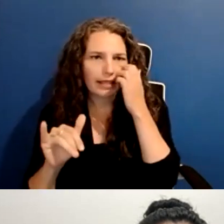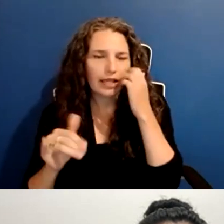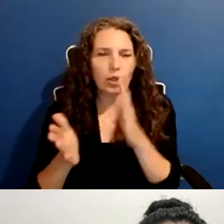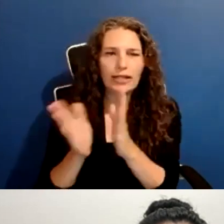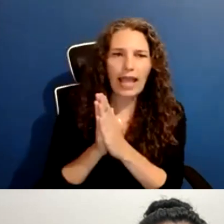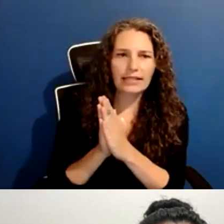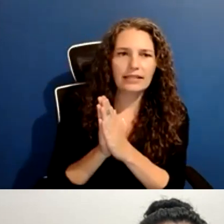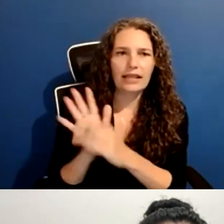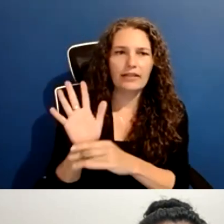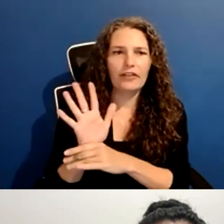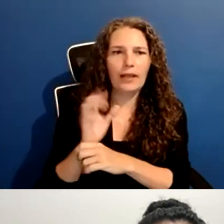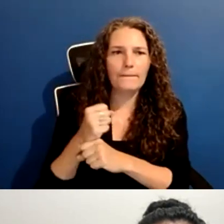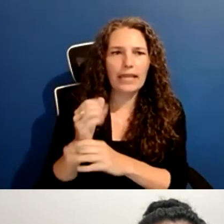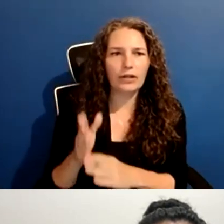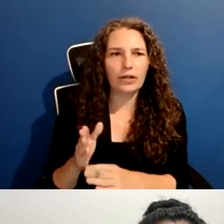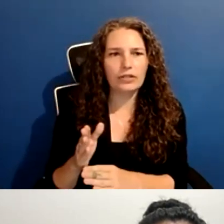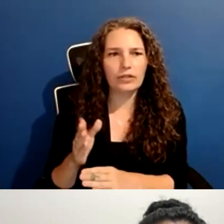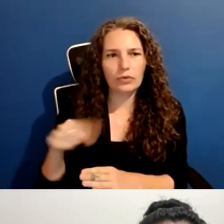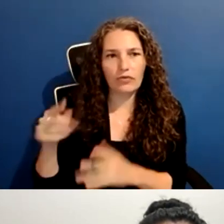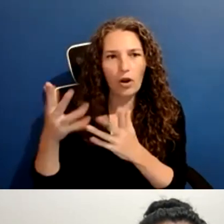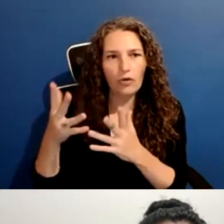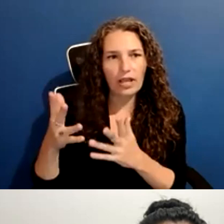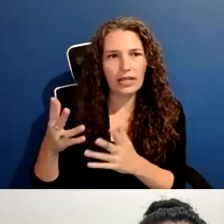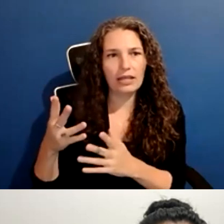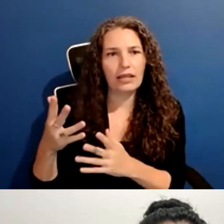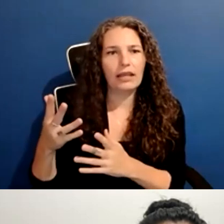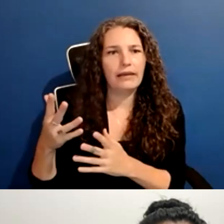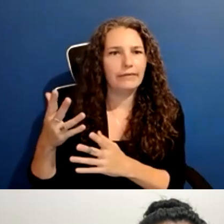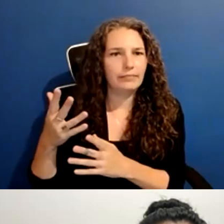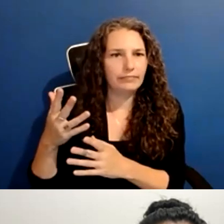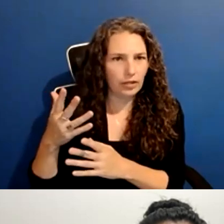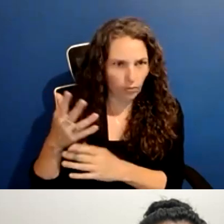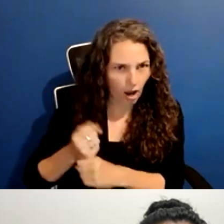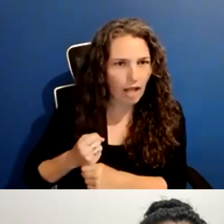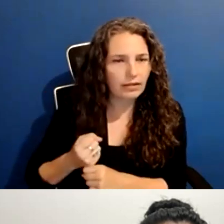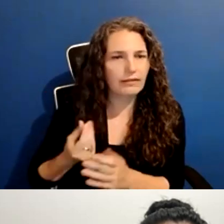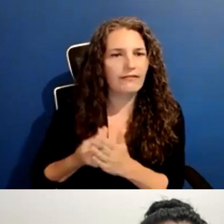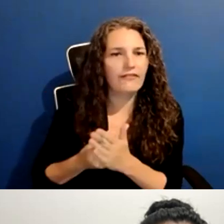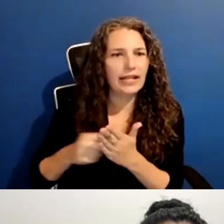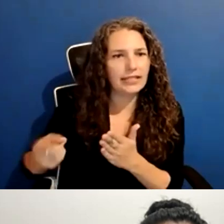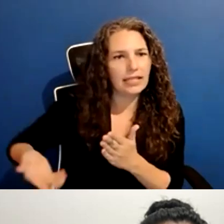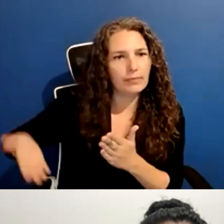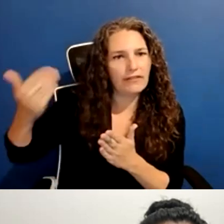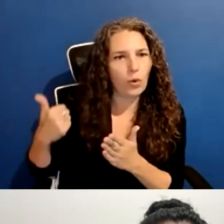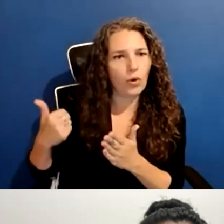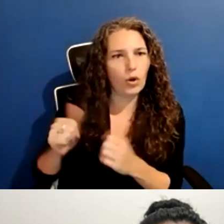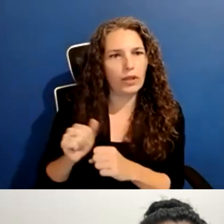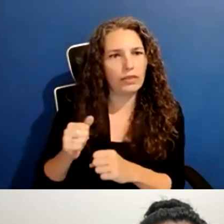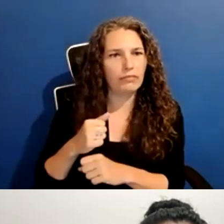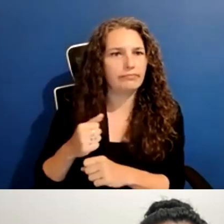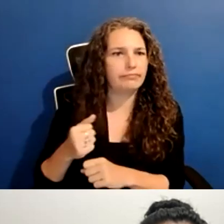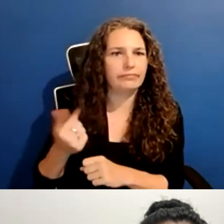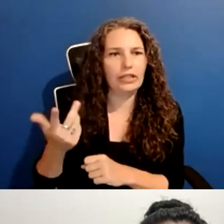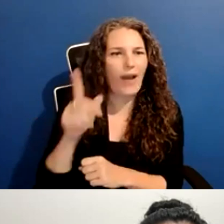financing from a specific production company or a broadcaster, just ask them what materials they shared with the potential funder.